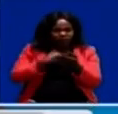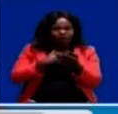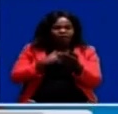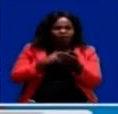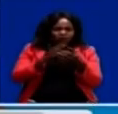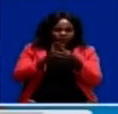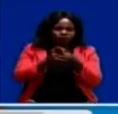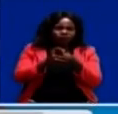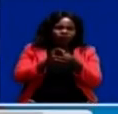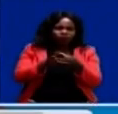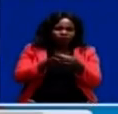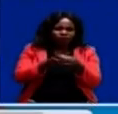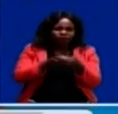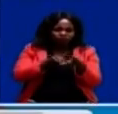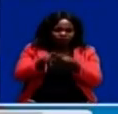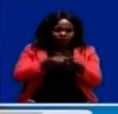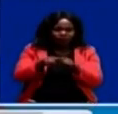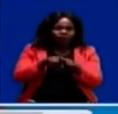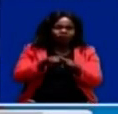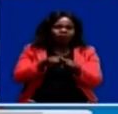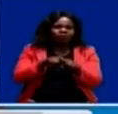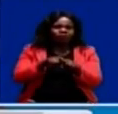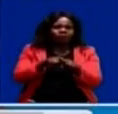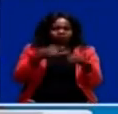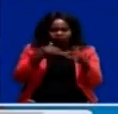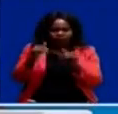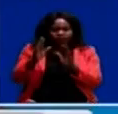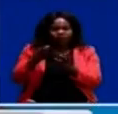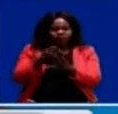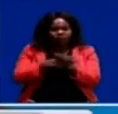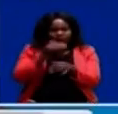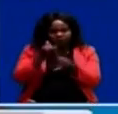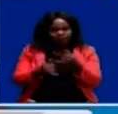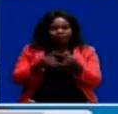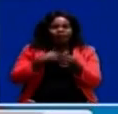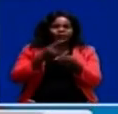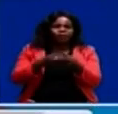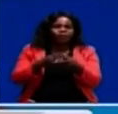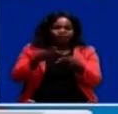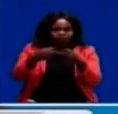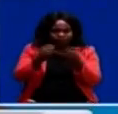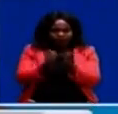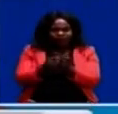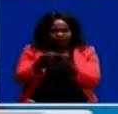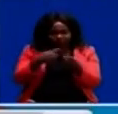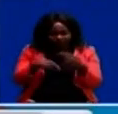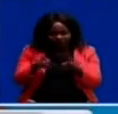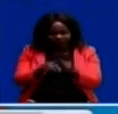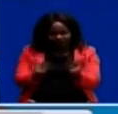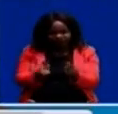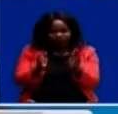selected players before final teams are named. Chalova said the reintroduction of the Zambia junior teams has come as a motivation